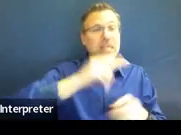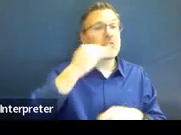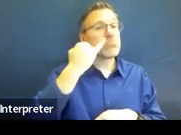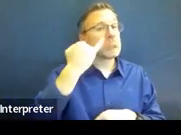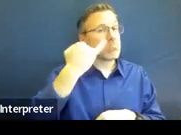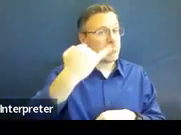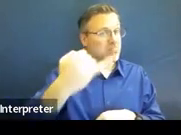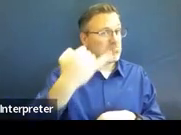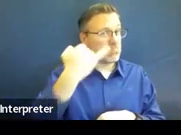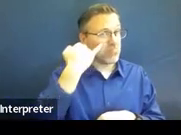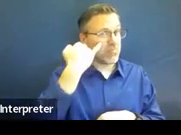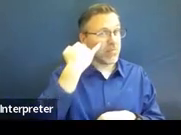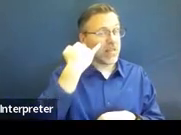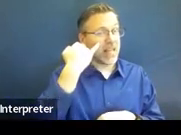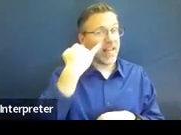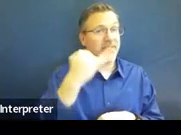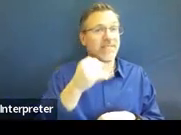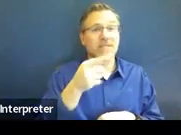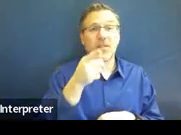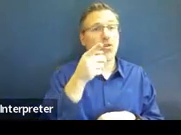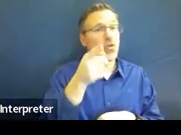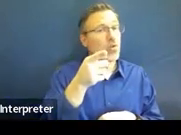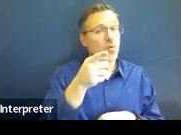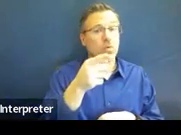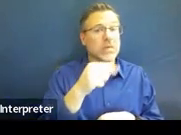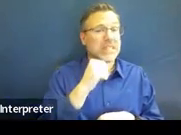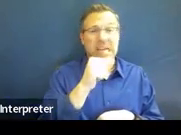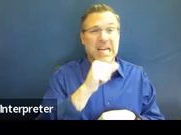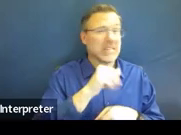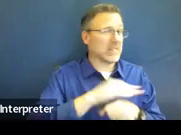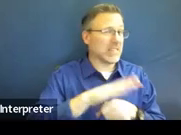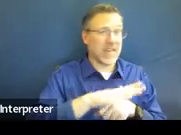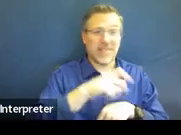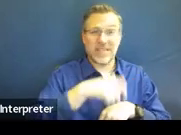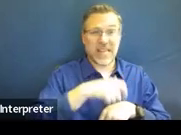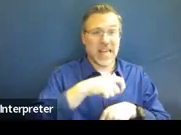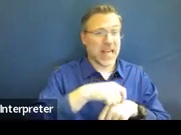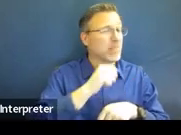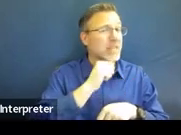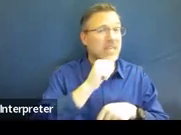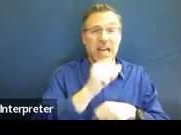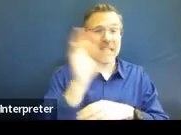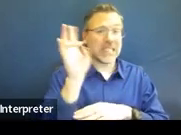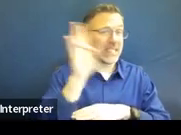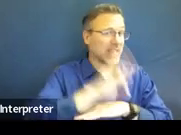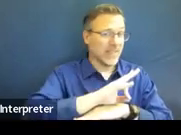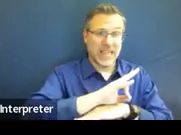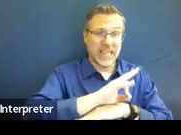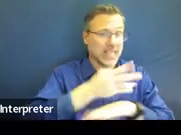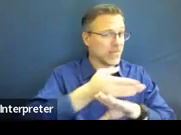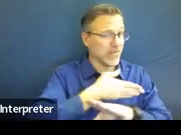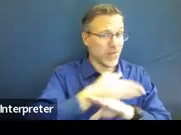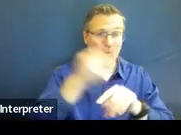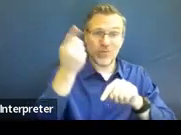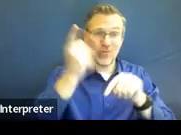give seven days advance notice of the IEP team meeting. So for some reason,